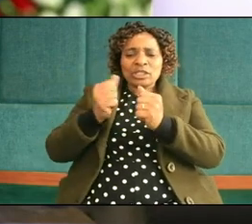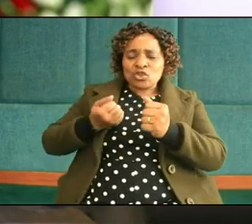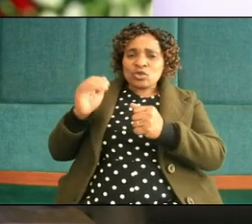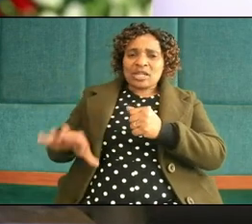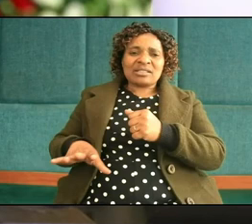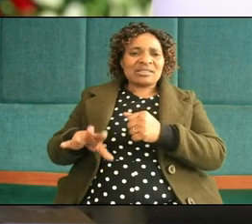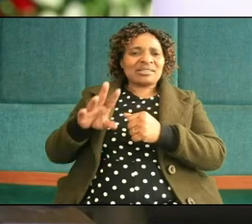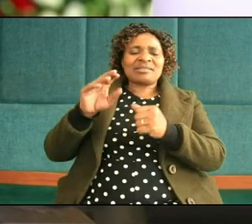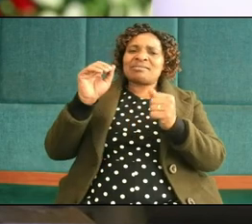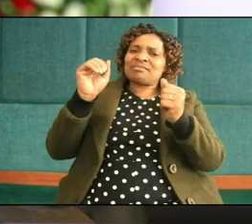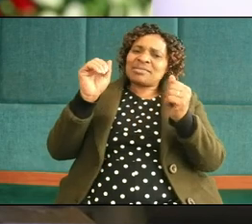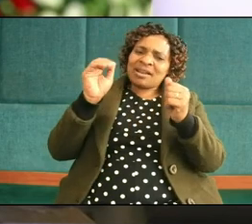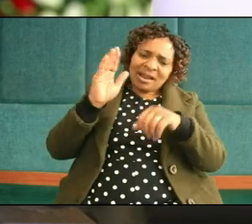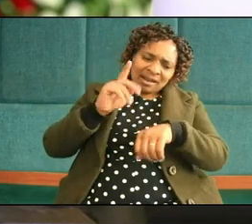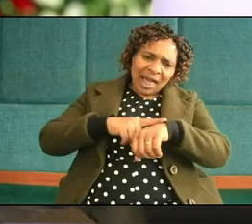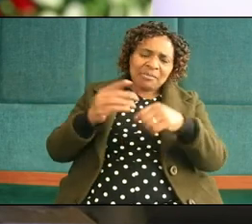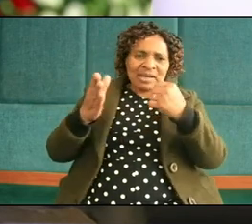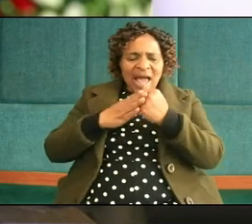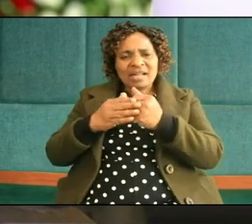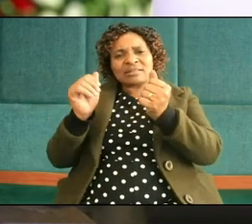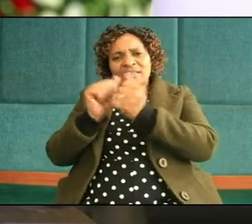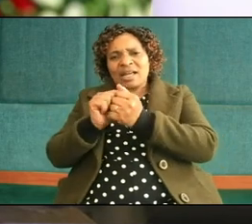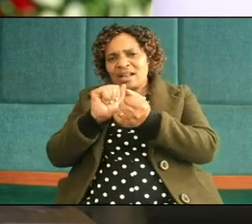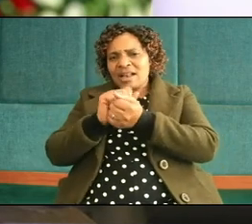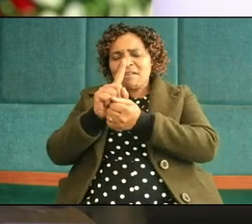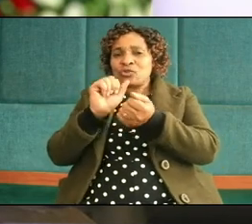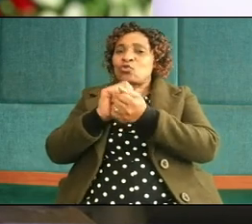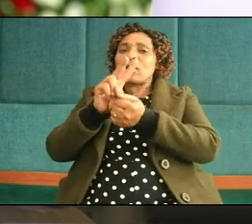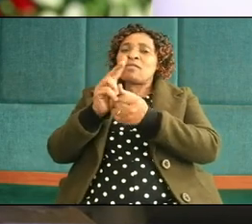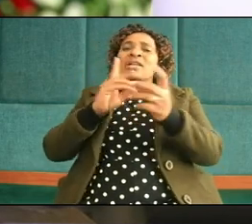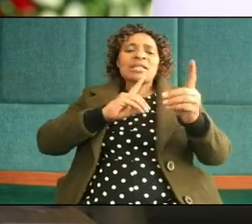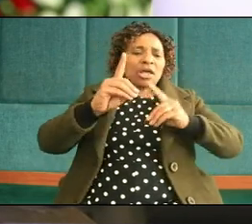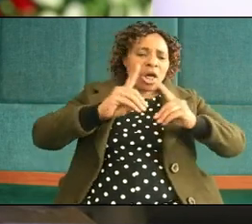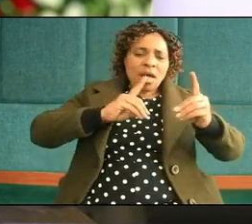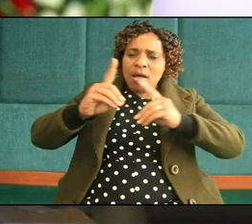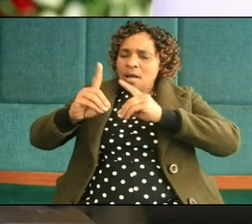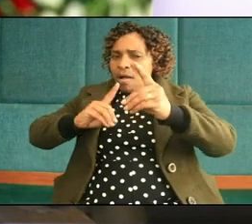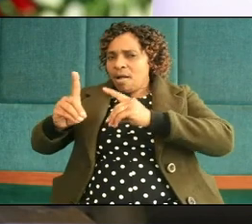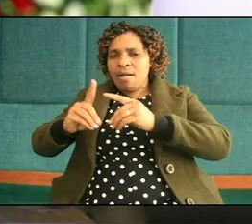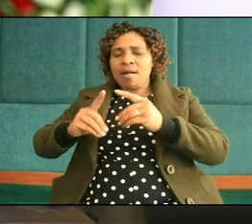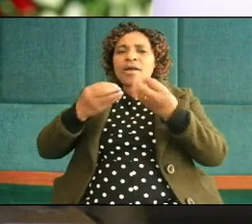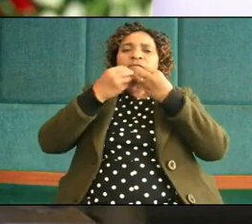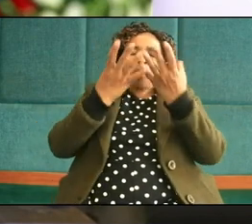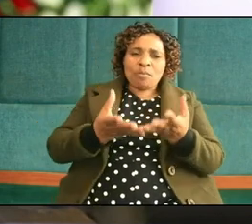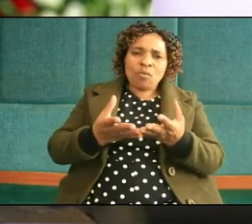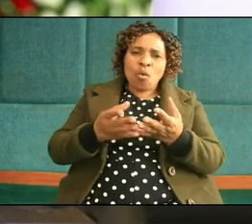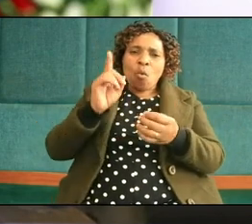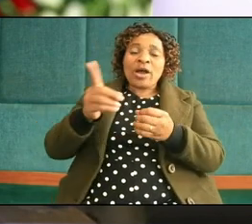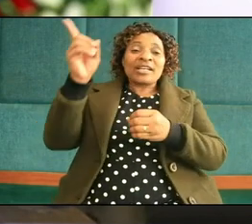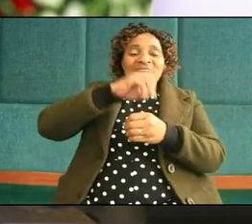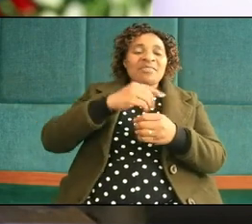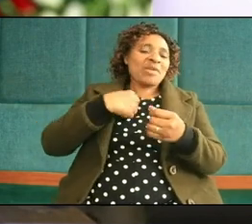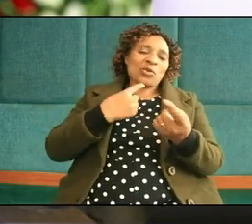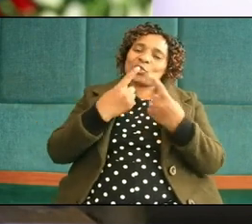9 10 11 12 and discuss with them inform them one day I was talking to